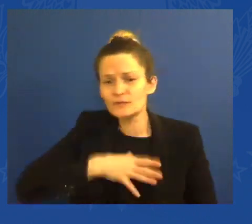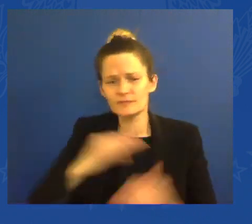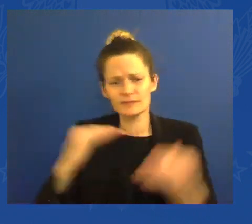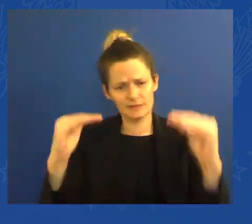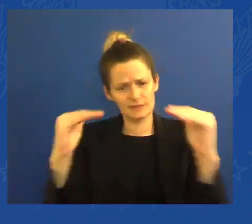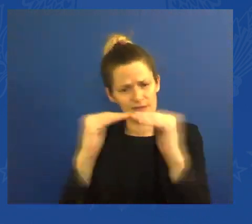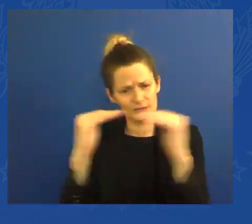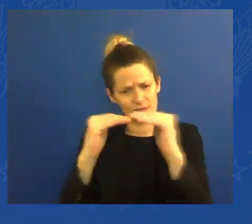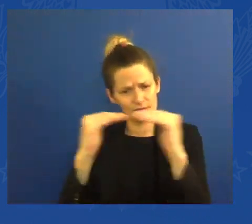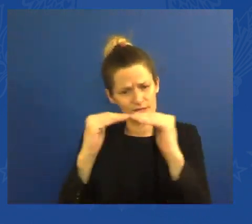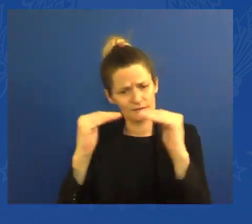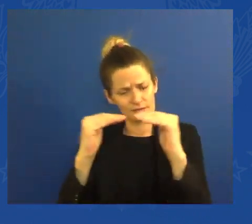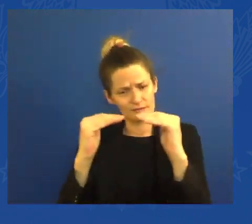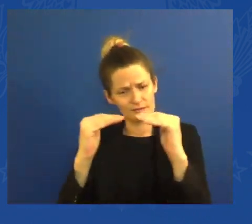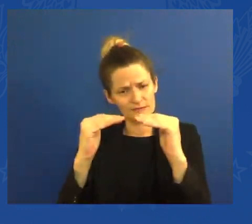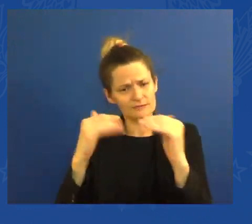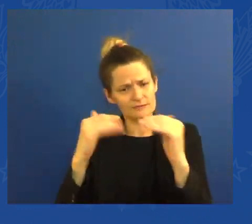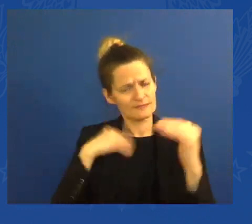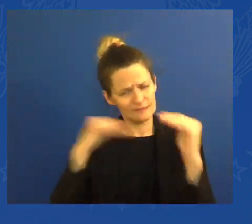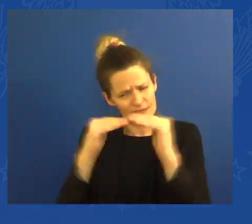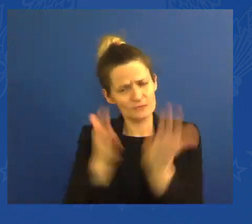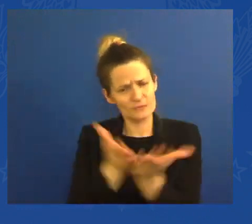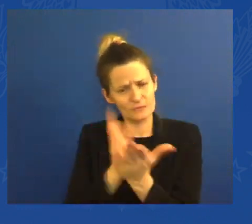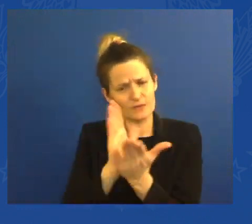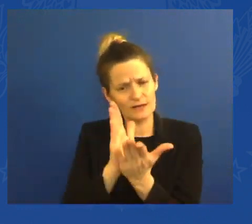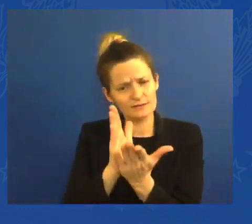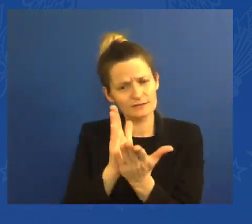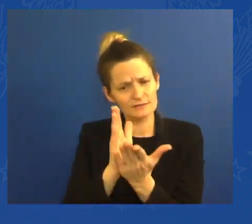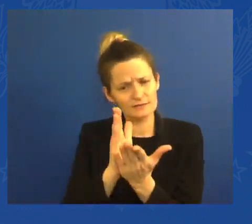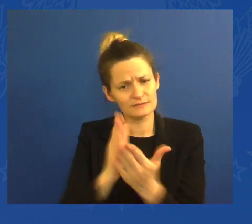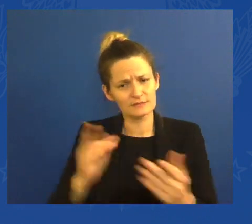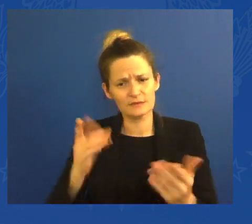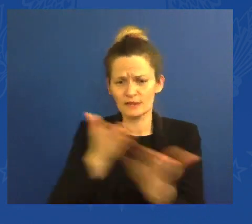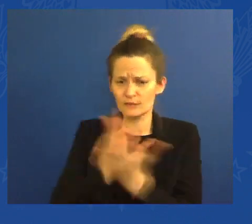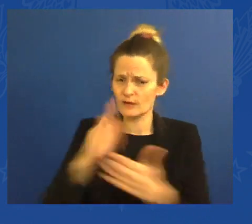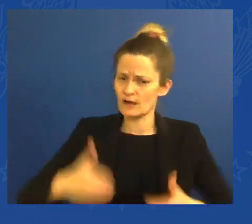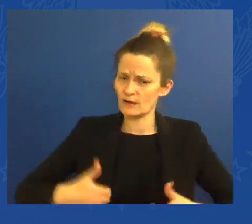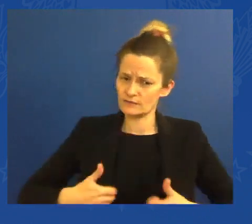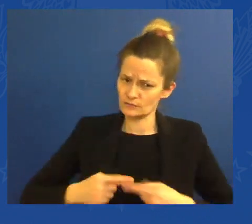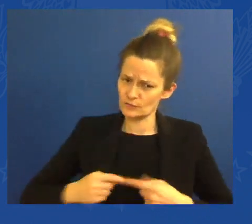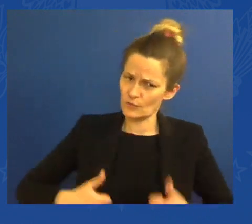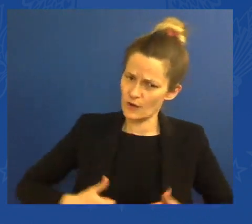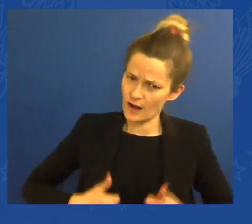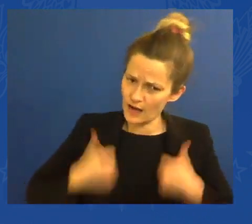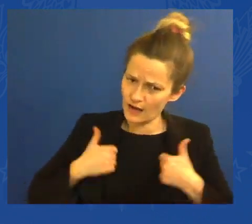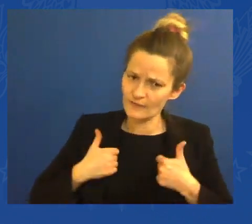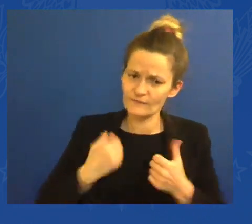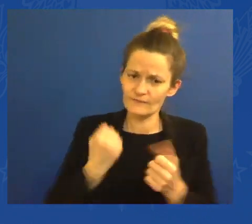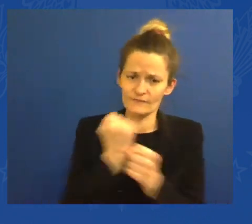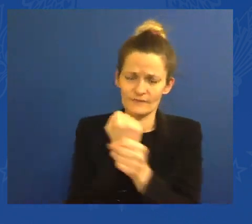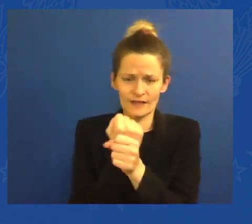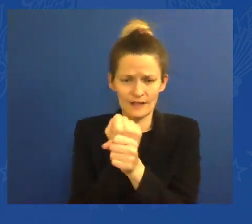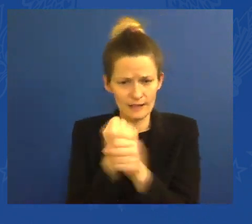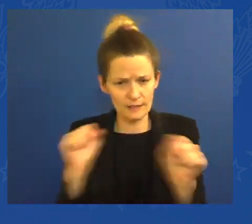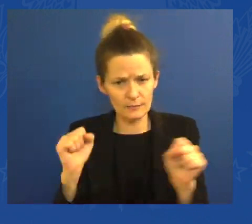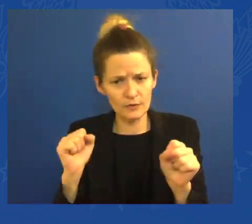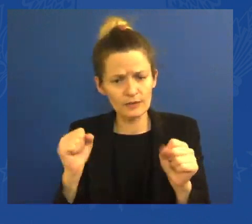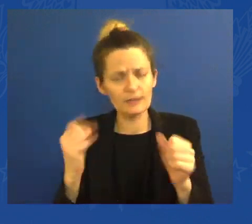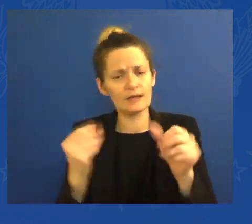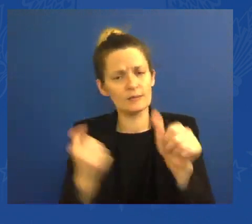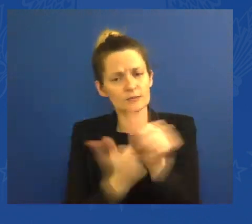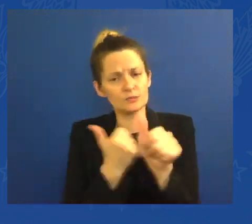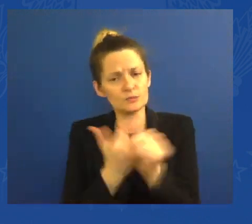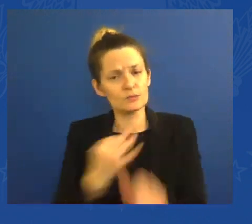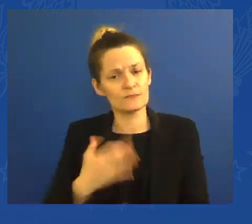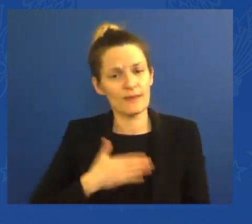life, liberty, the pursuit of happiness. We've never lived up to it. We've never walked away from it. And every generation has